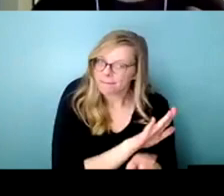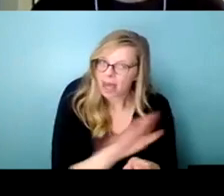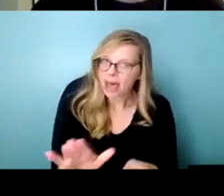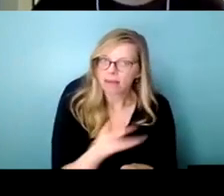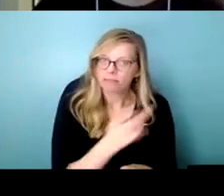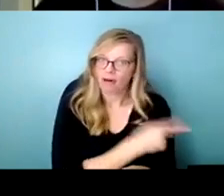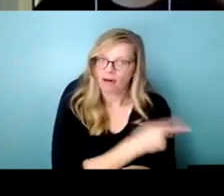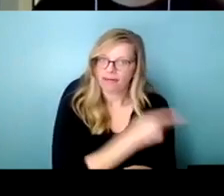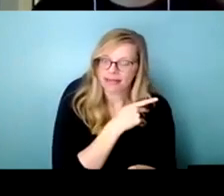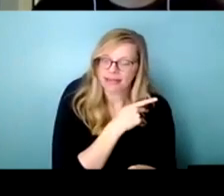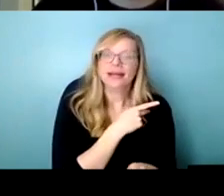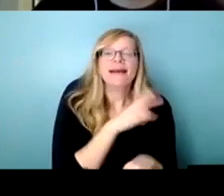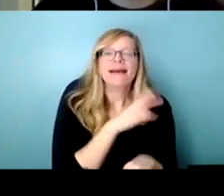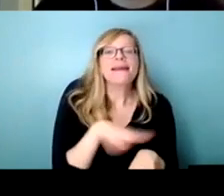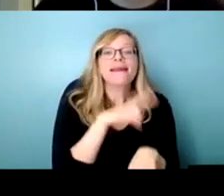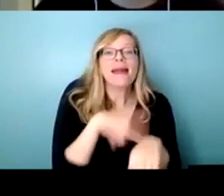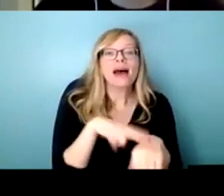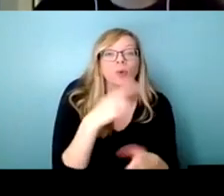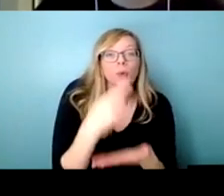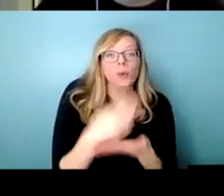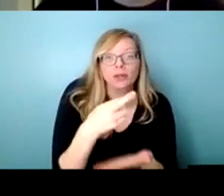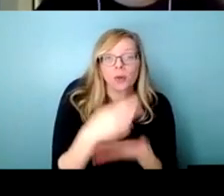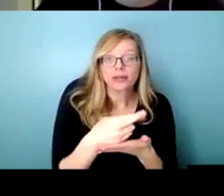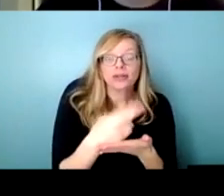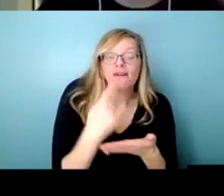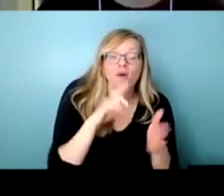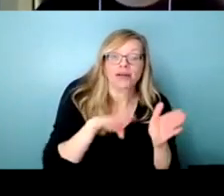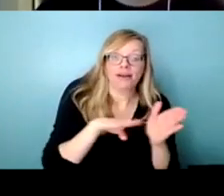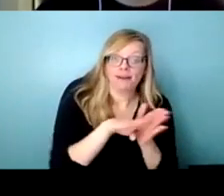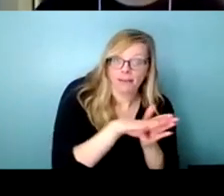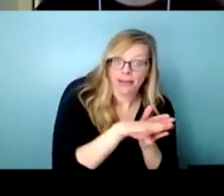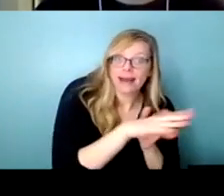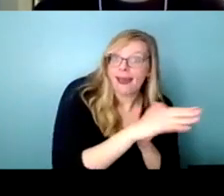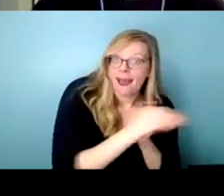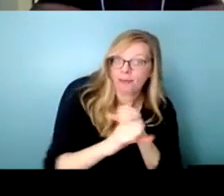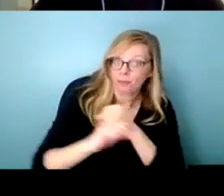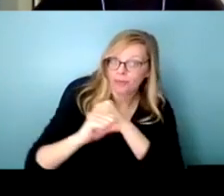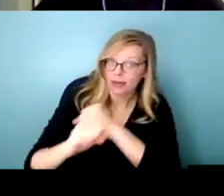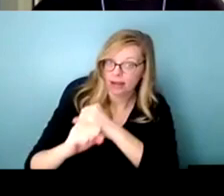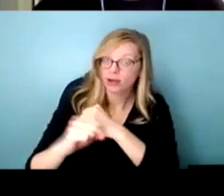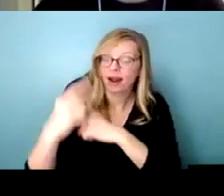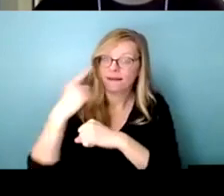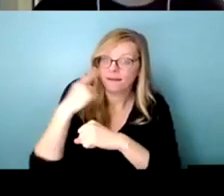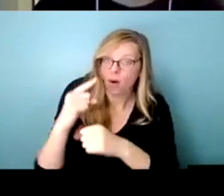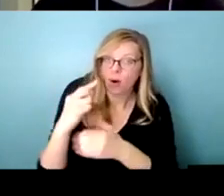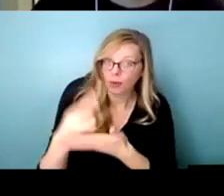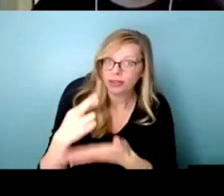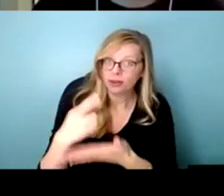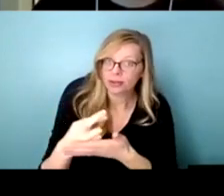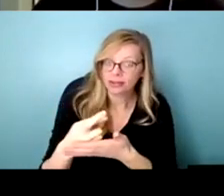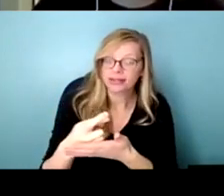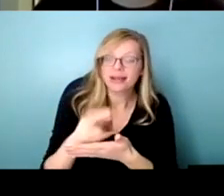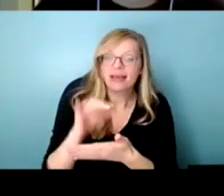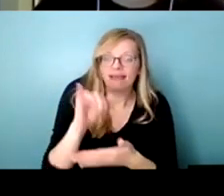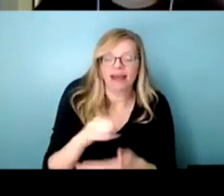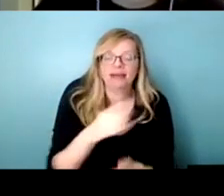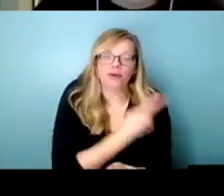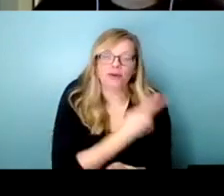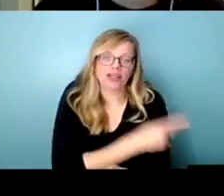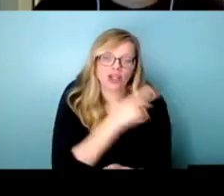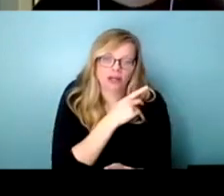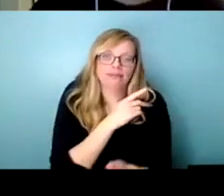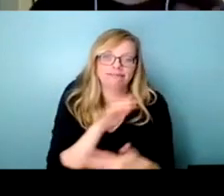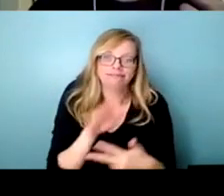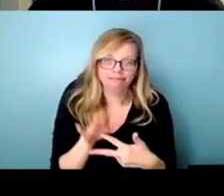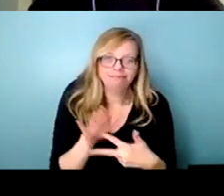um natural resources both um development of and protection of natural resources that's a provincial um jurisdiction